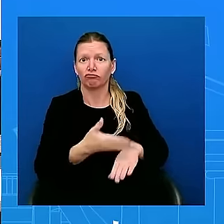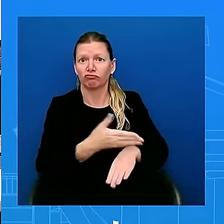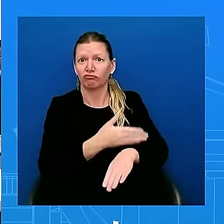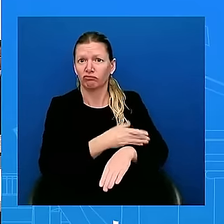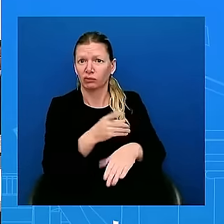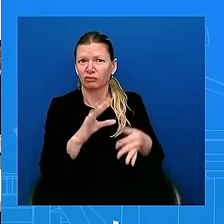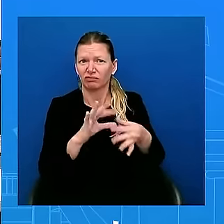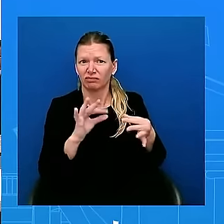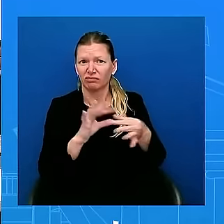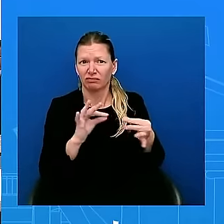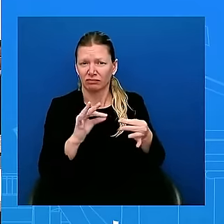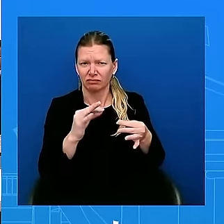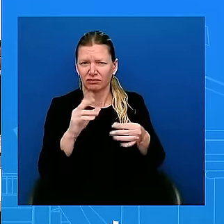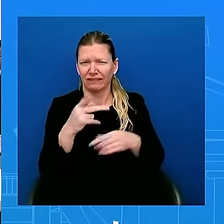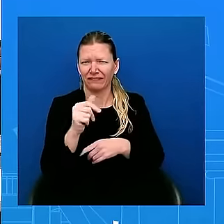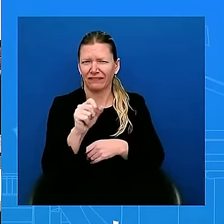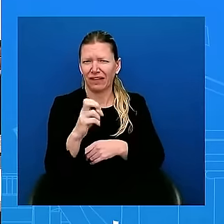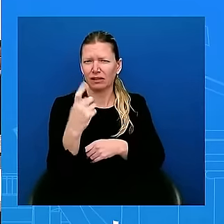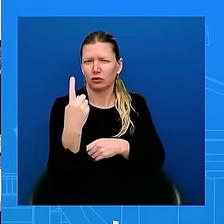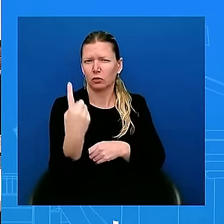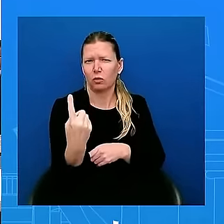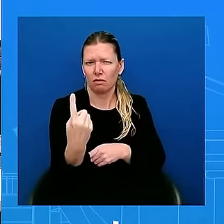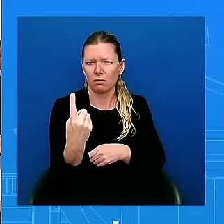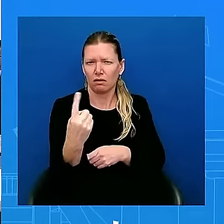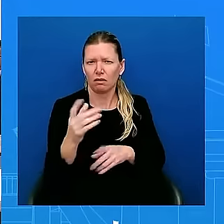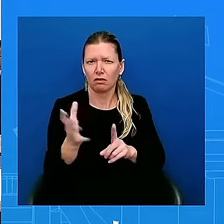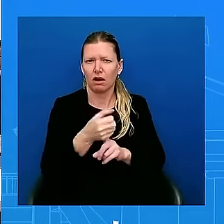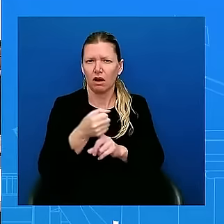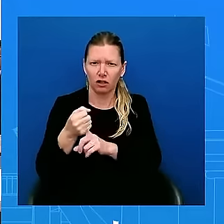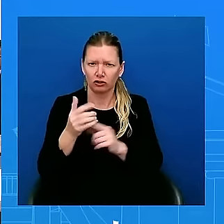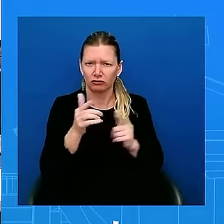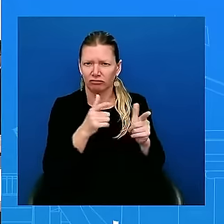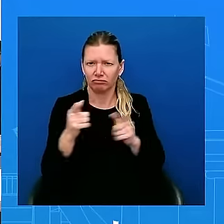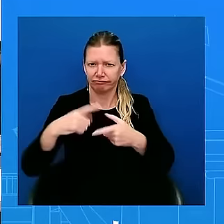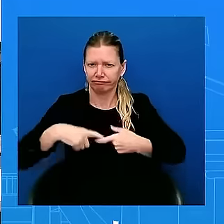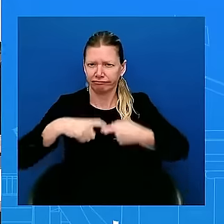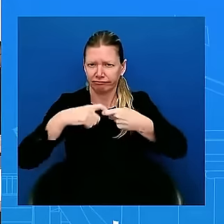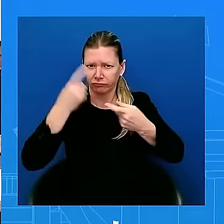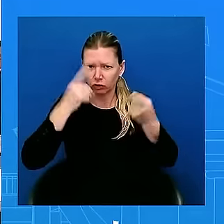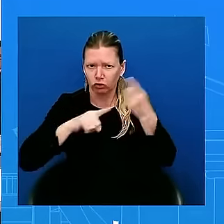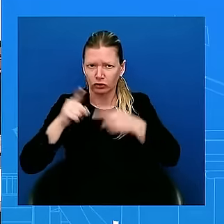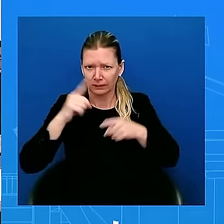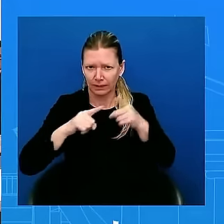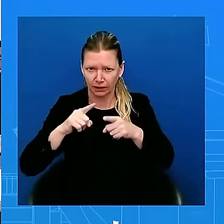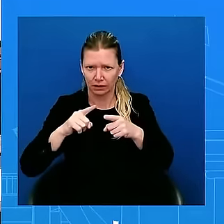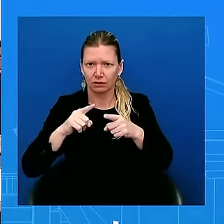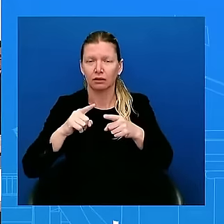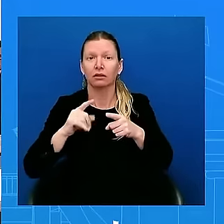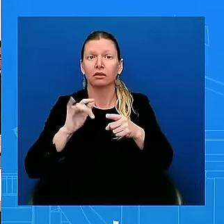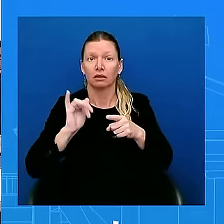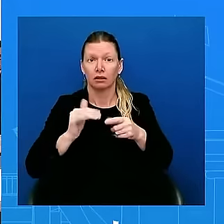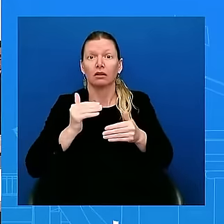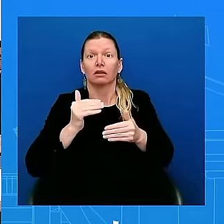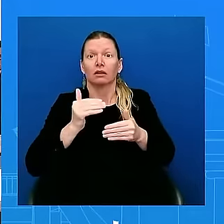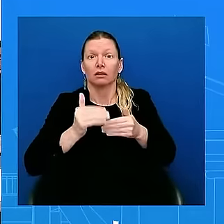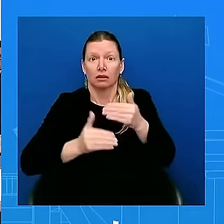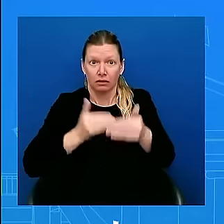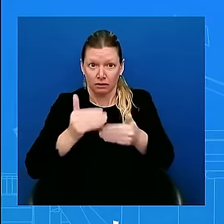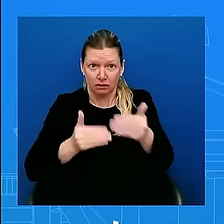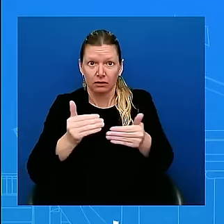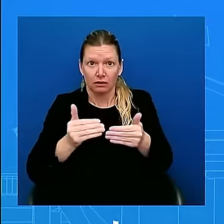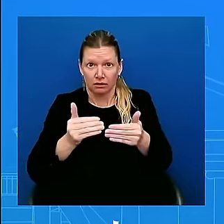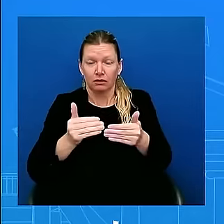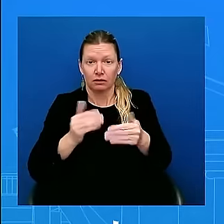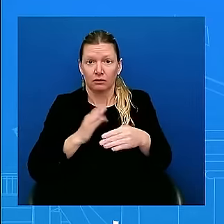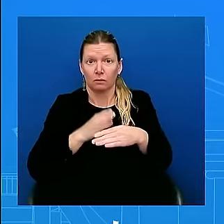progress in the day after post-conflict Gaza and sort of what that government looks like? No, those are